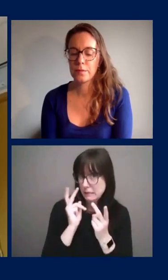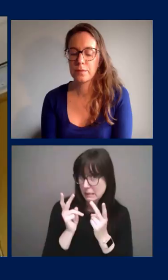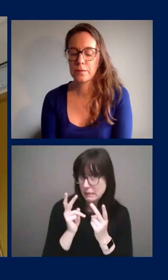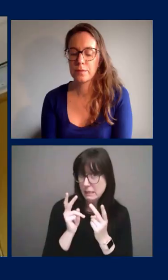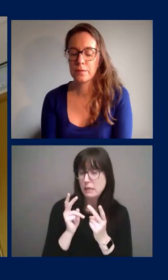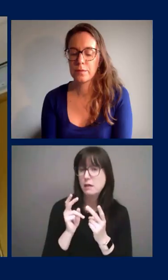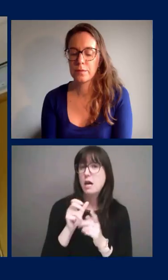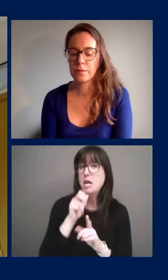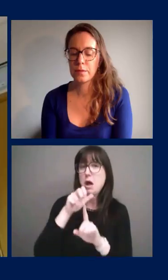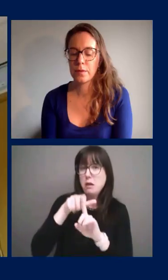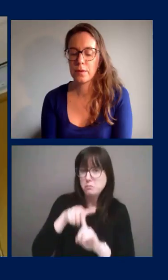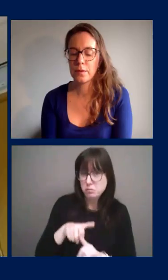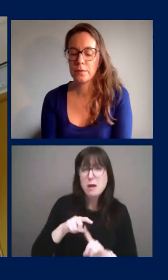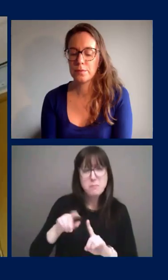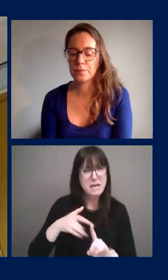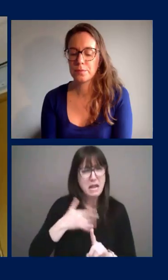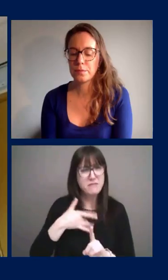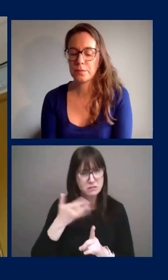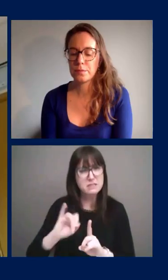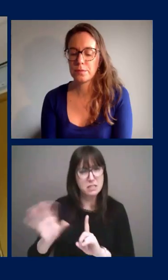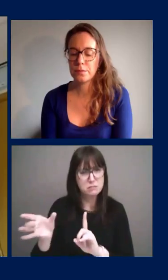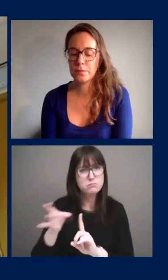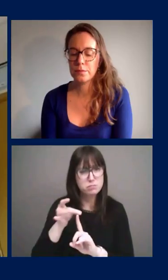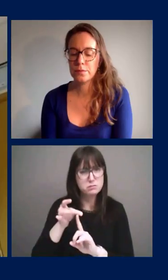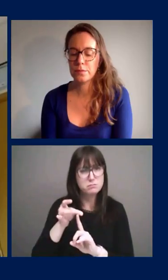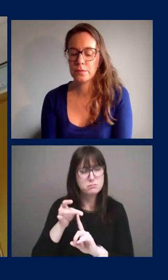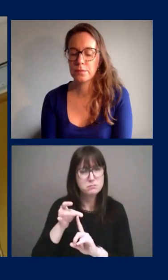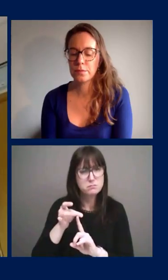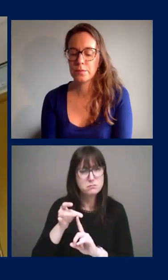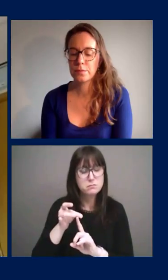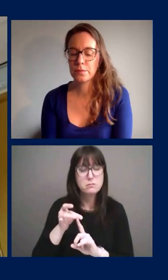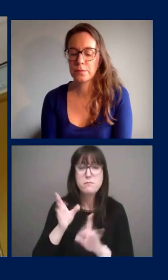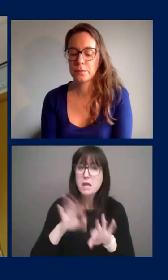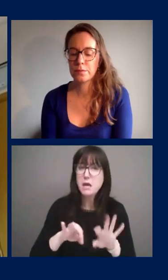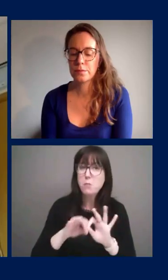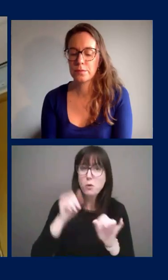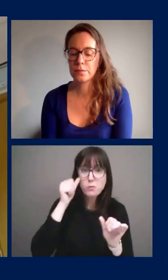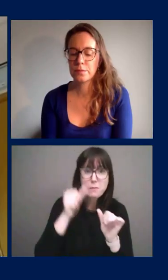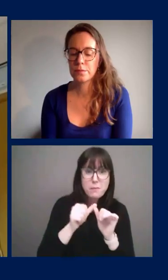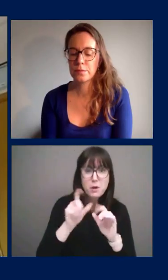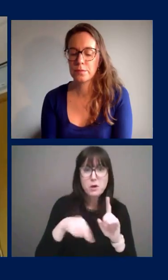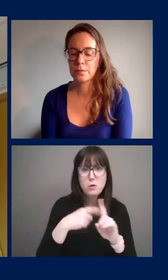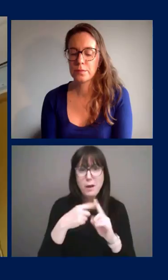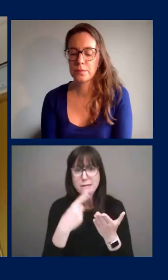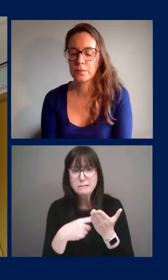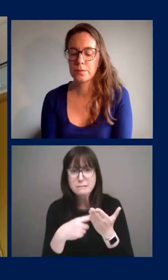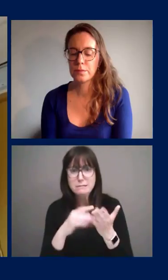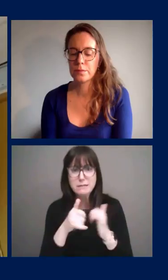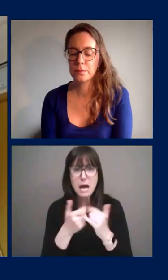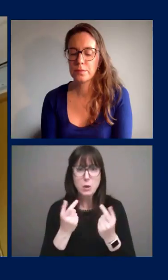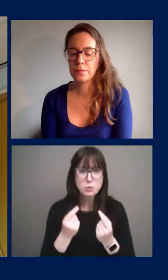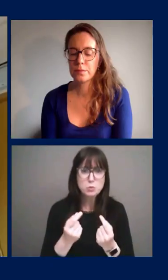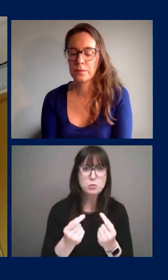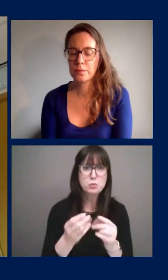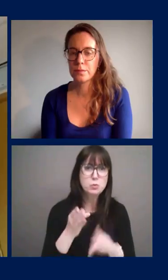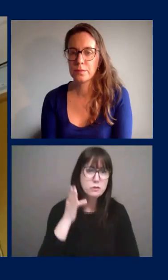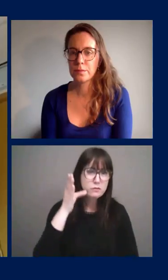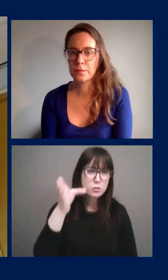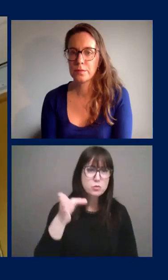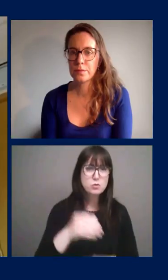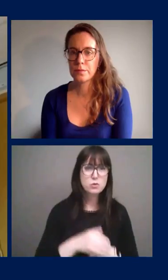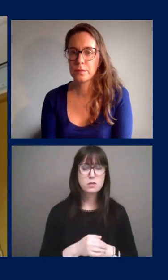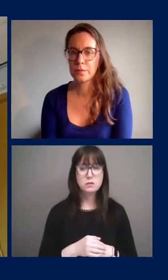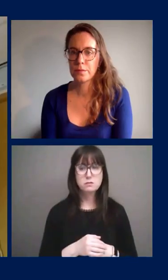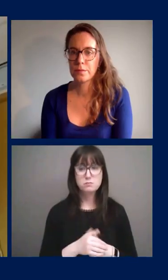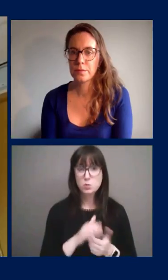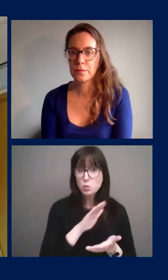probably there and that's something you know that we're keeping in mind when we think about the way forward right whether schools